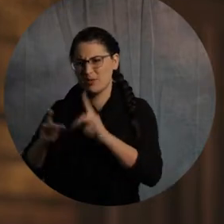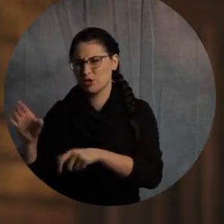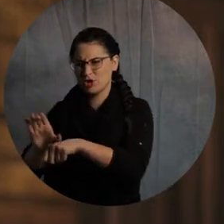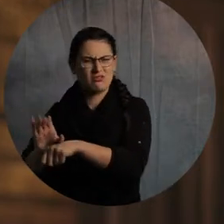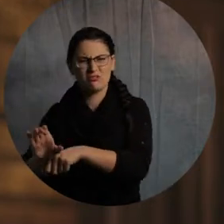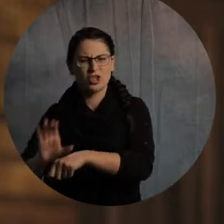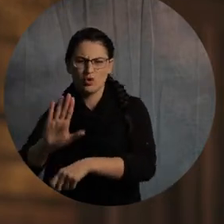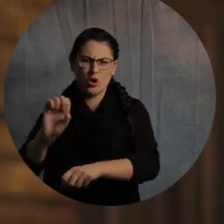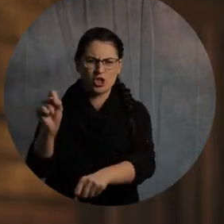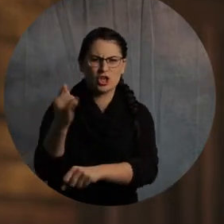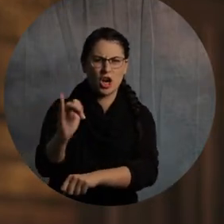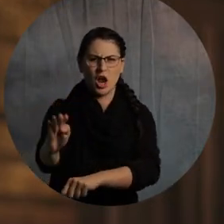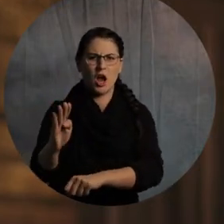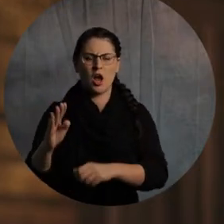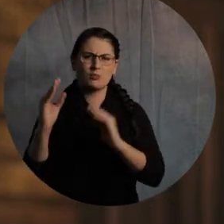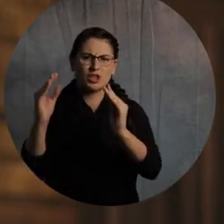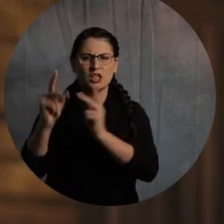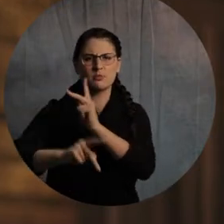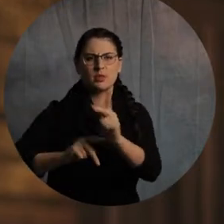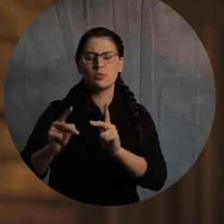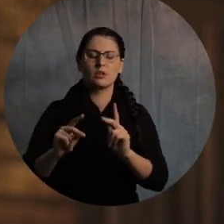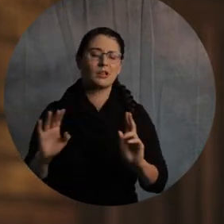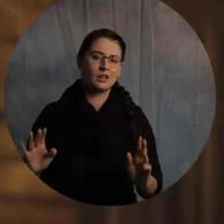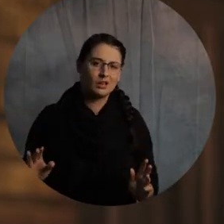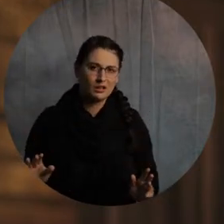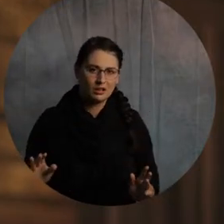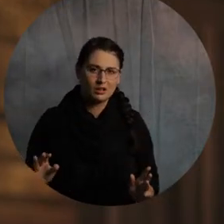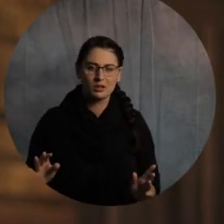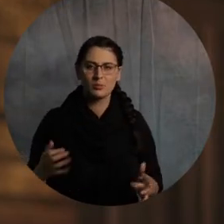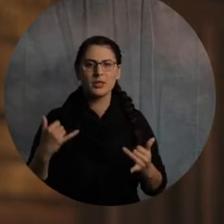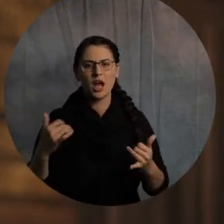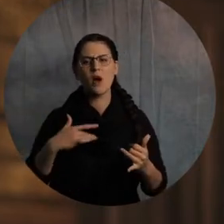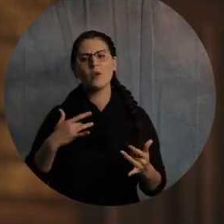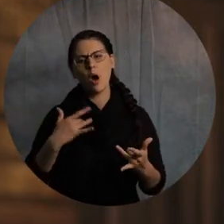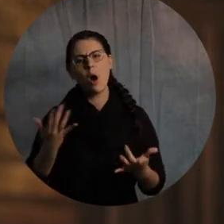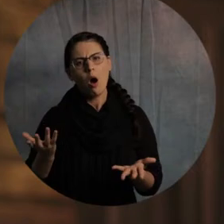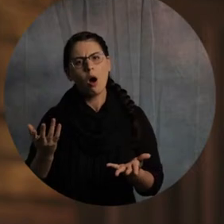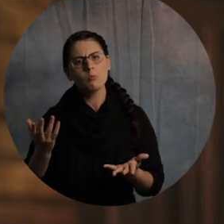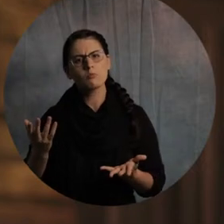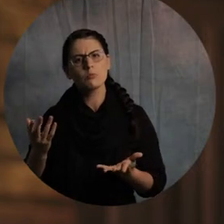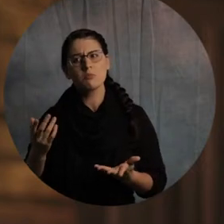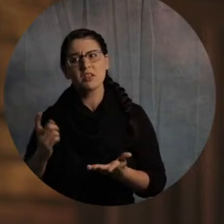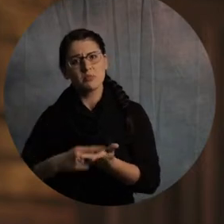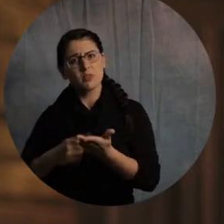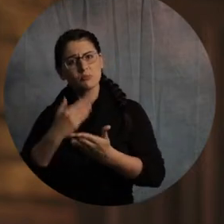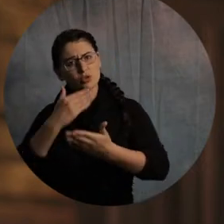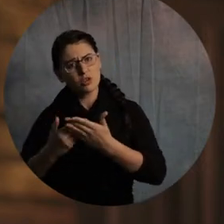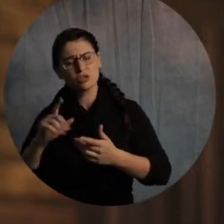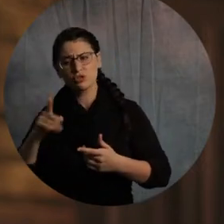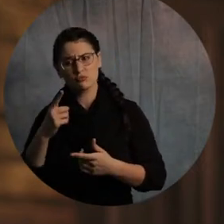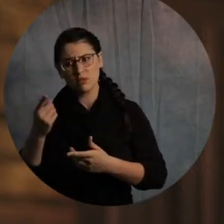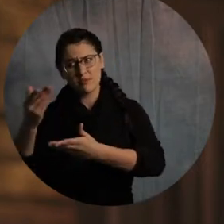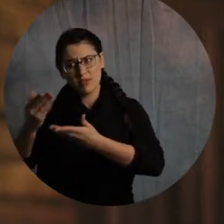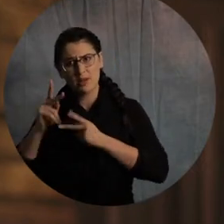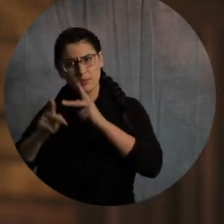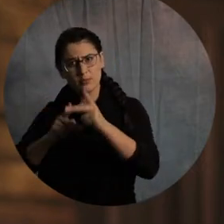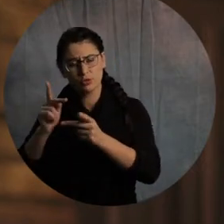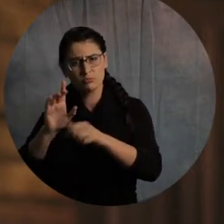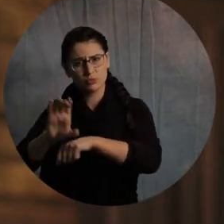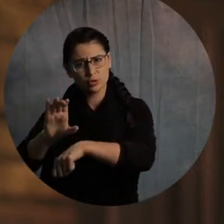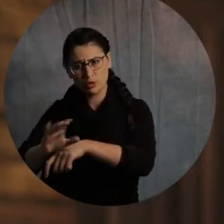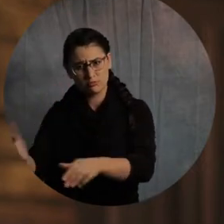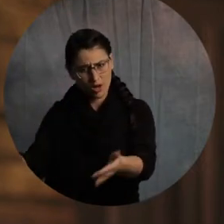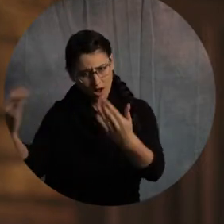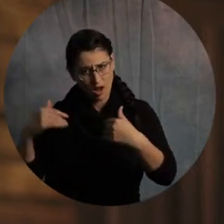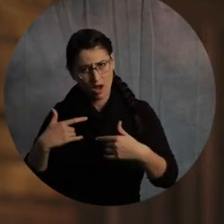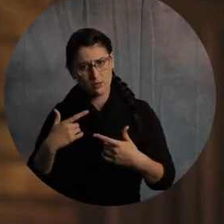know God in depth. Paul prayed that in the book of Acts. I prayed you'll know the height, the width, the depth. I mean, because this is where the power of God is discovered.